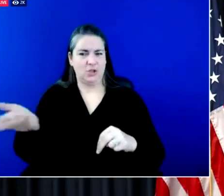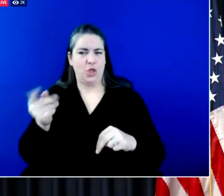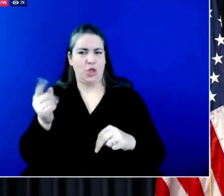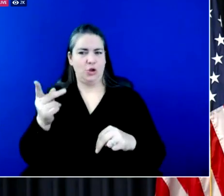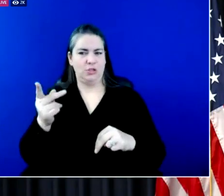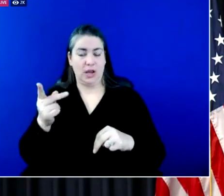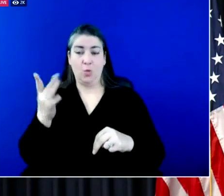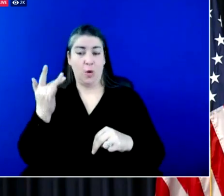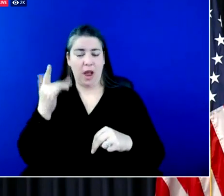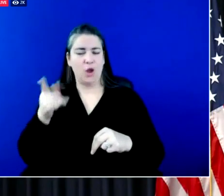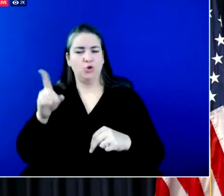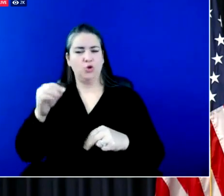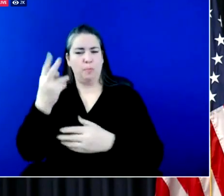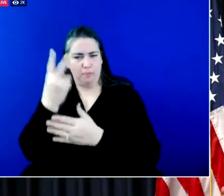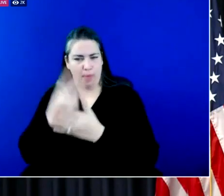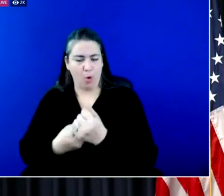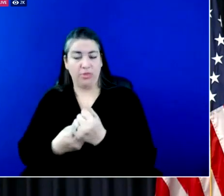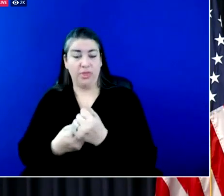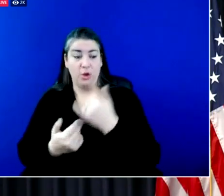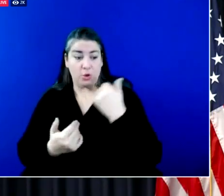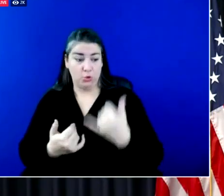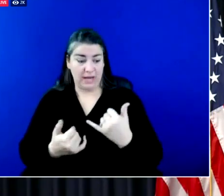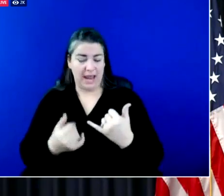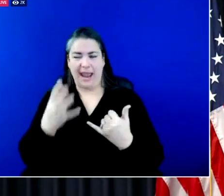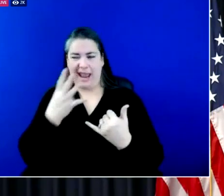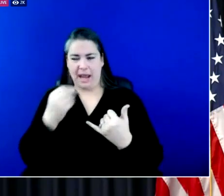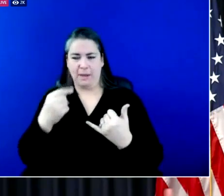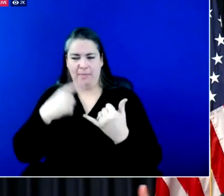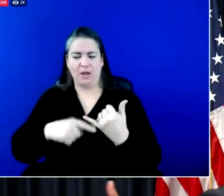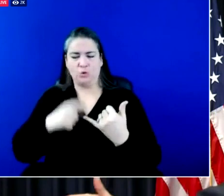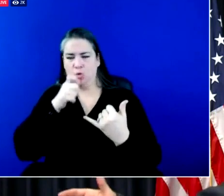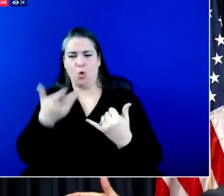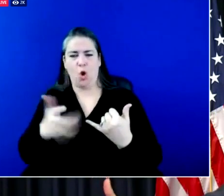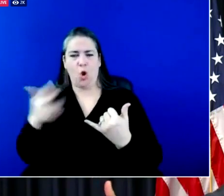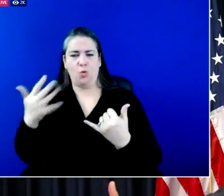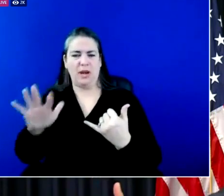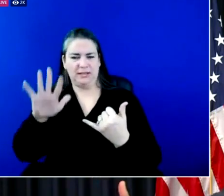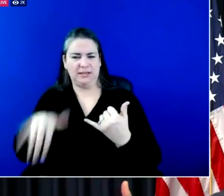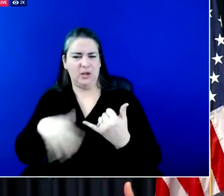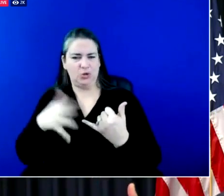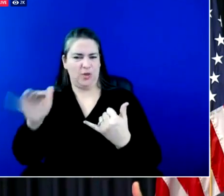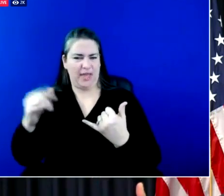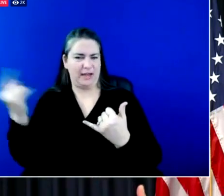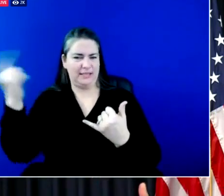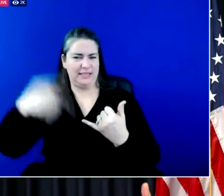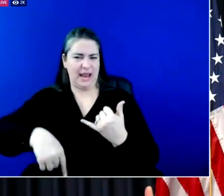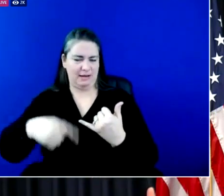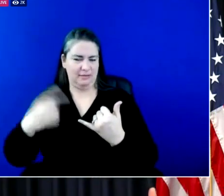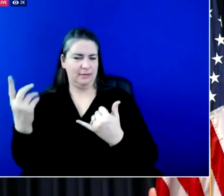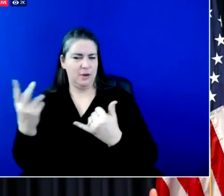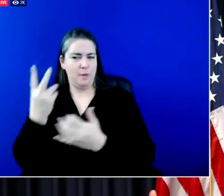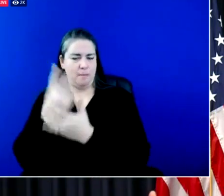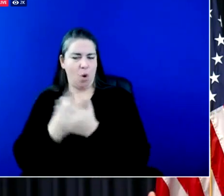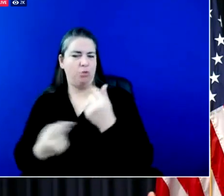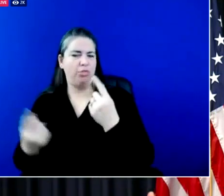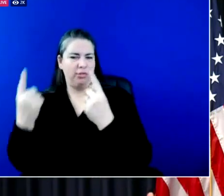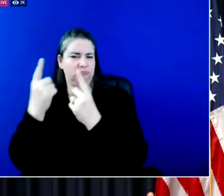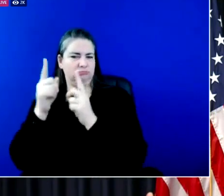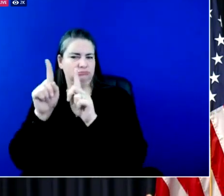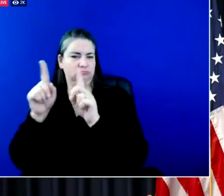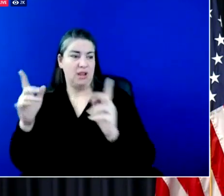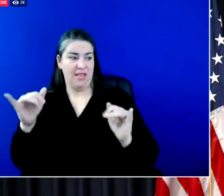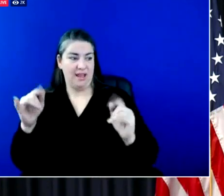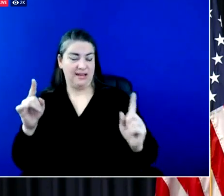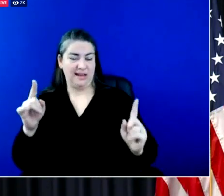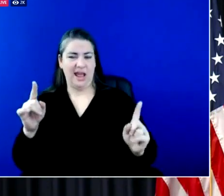everyone who is cancelled today as well as be fully on track for what we wanted to do next week uh in